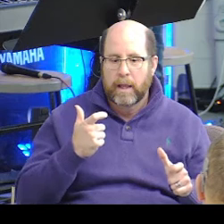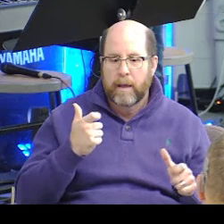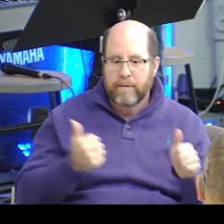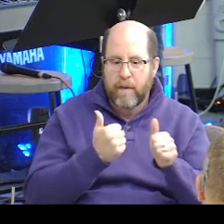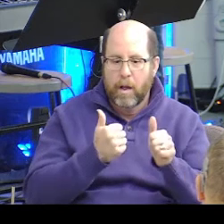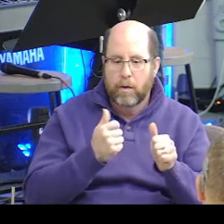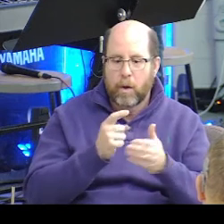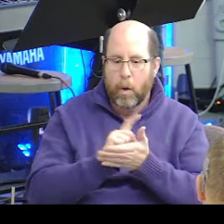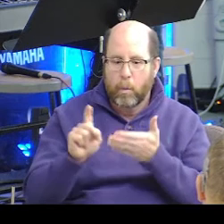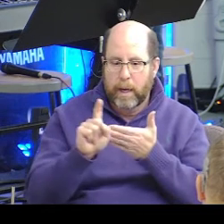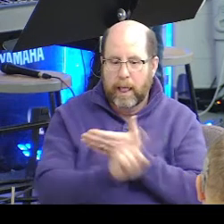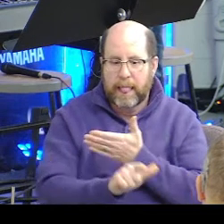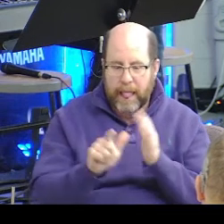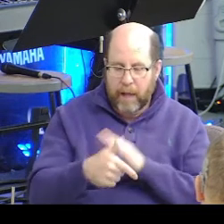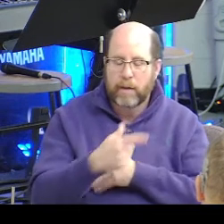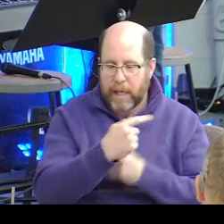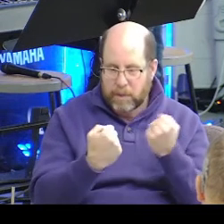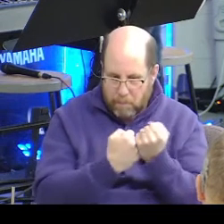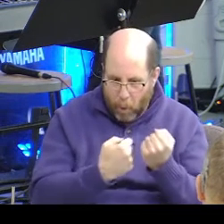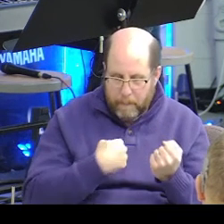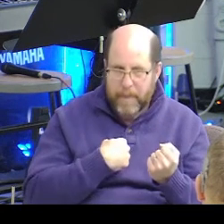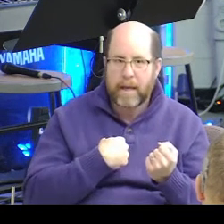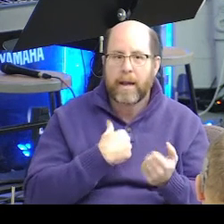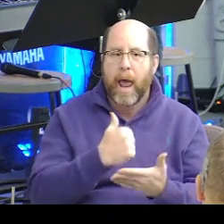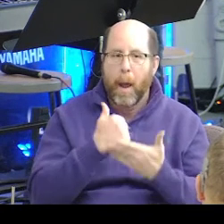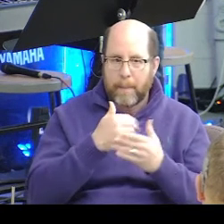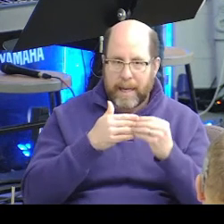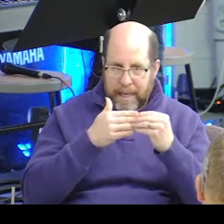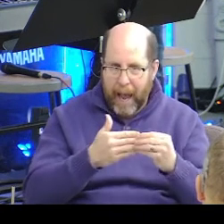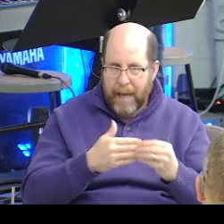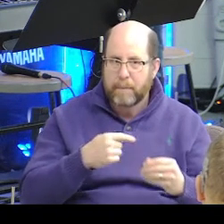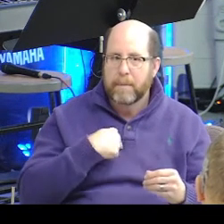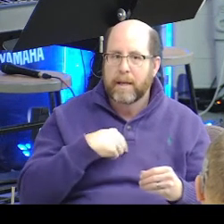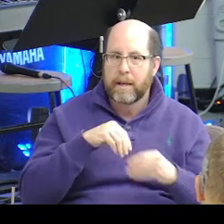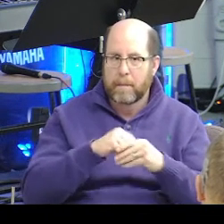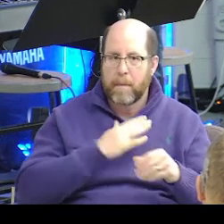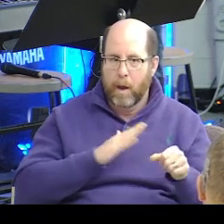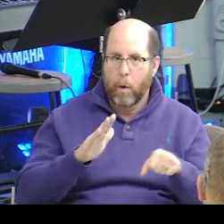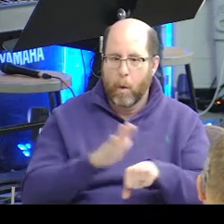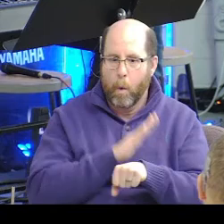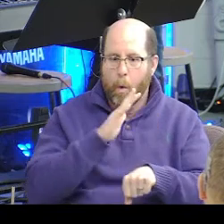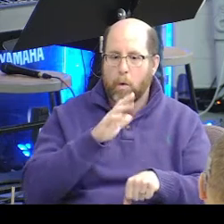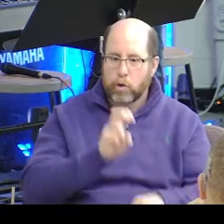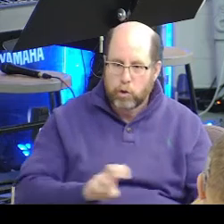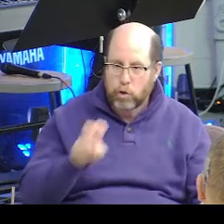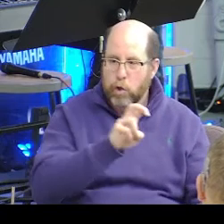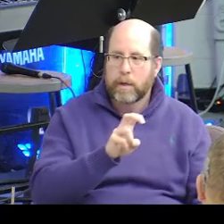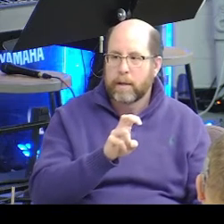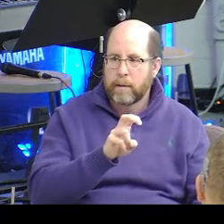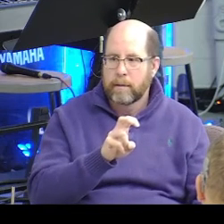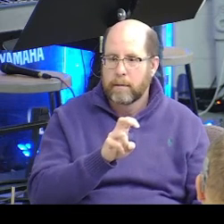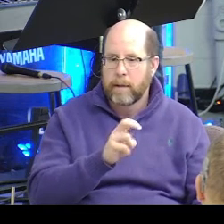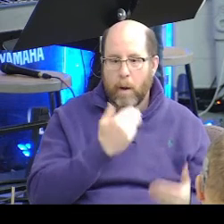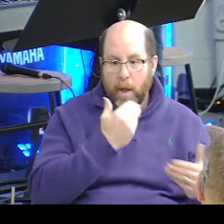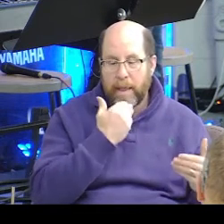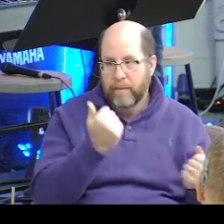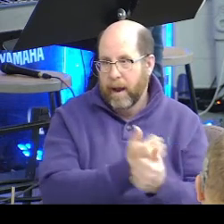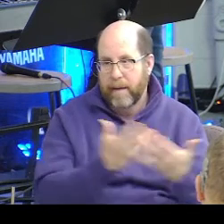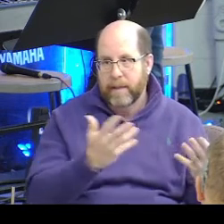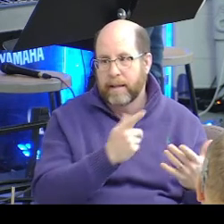later. Um, they have supported me and helped me got, and helped guide me throughout my entire journey. And I appreciate everything that they have done for me.